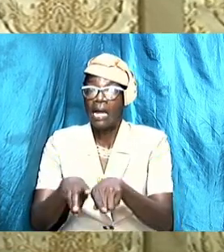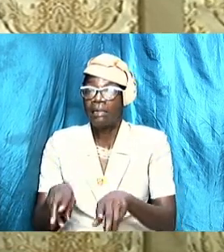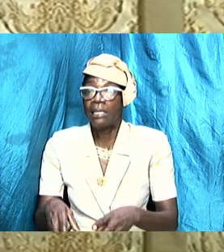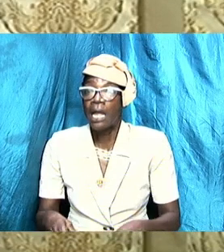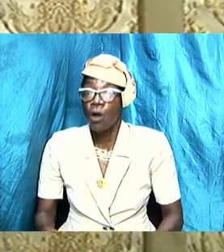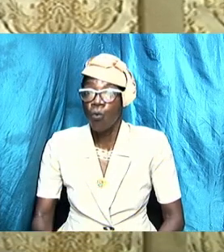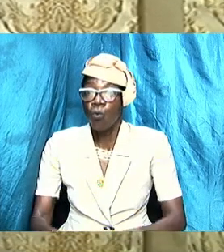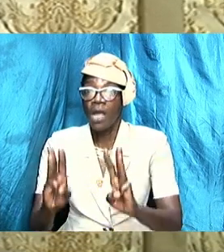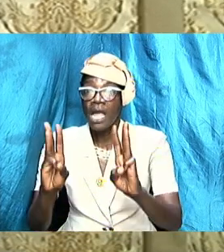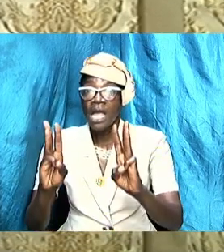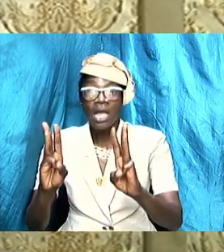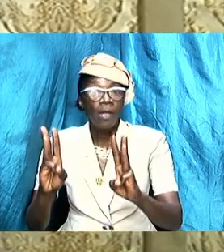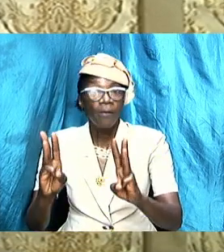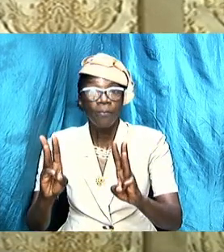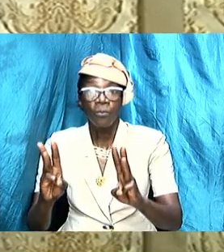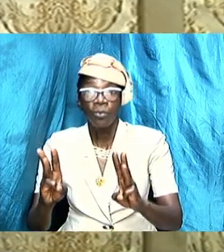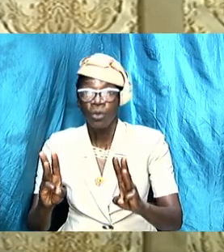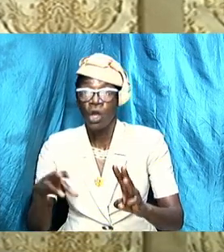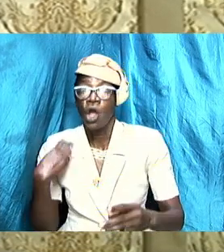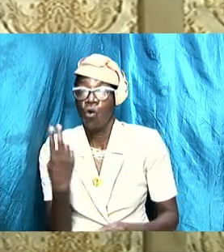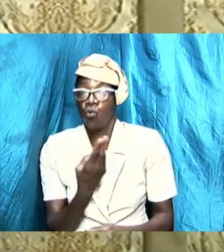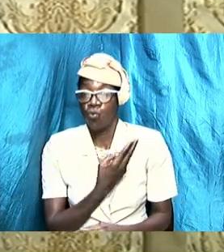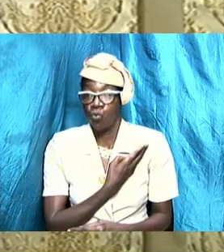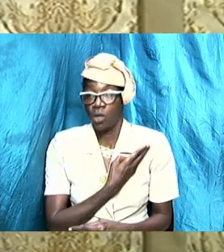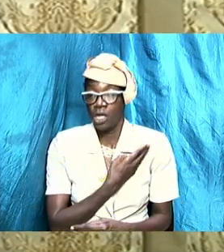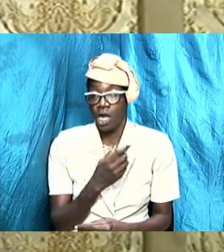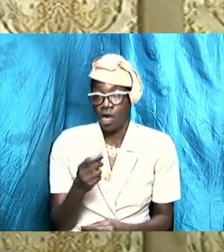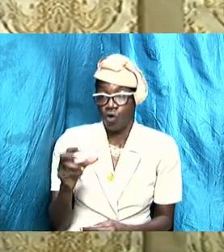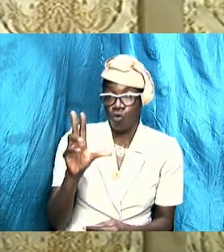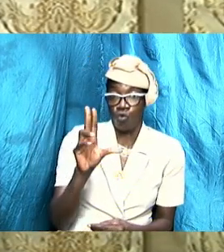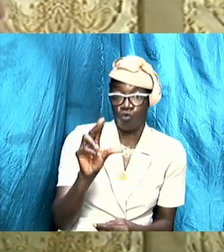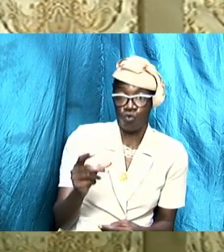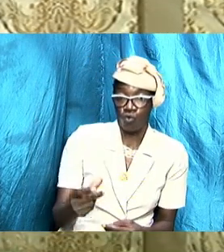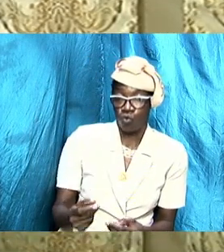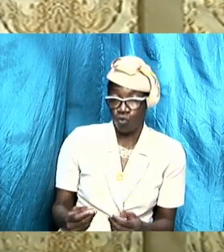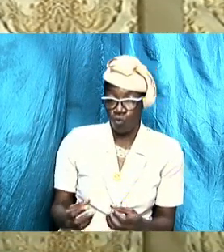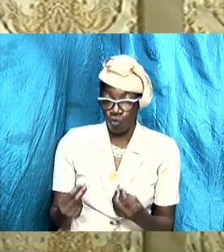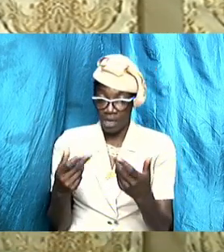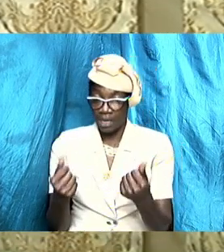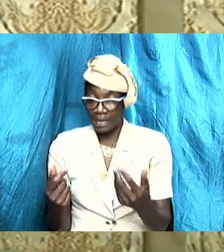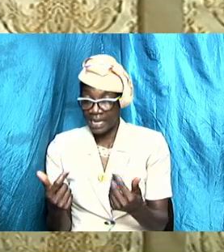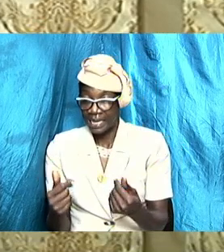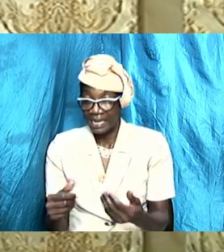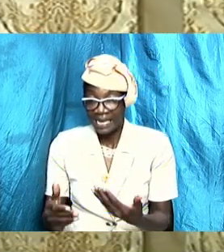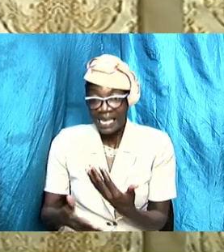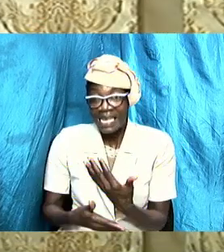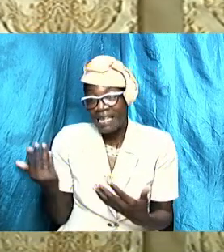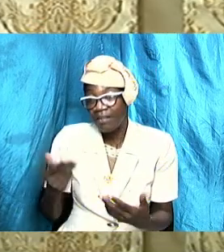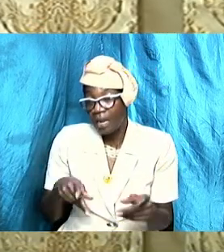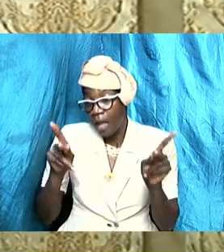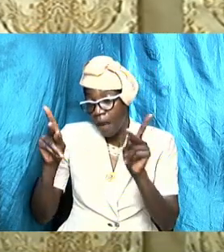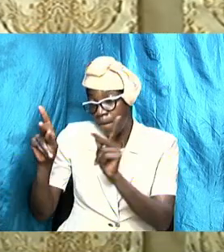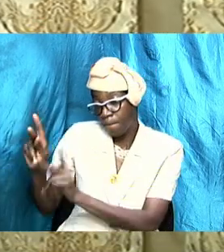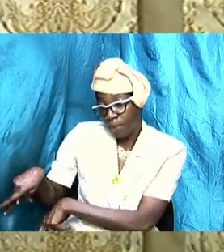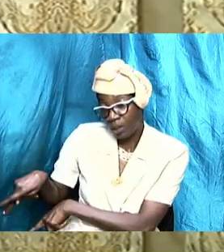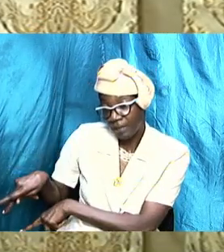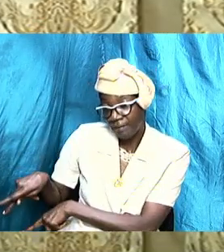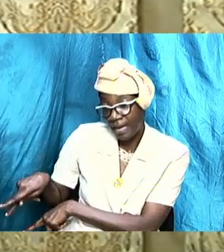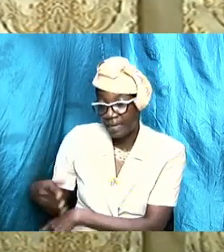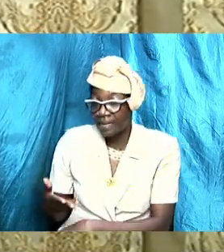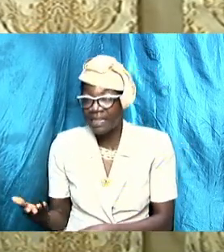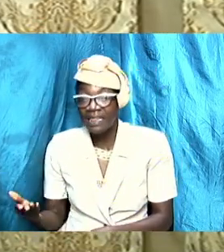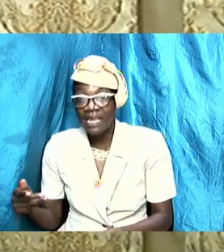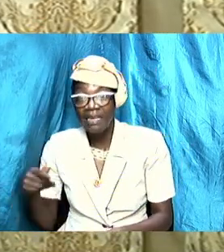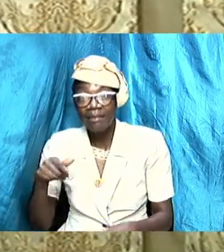and we can quickly easily put aside the things that are in the book and embrace the